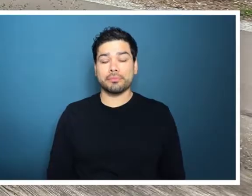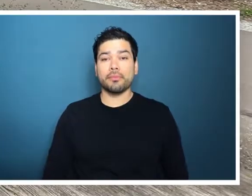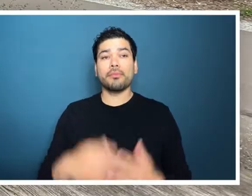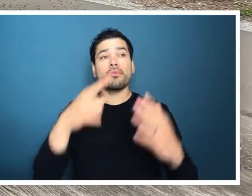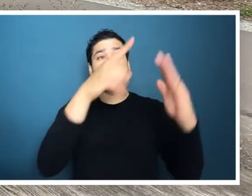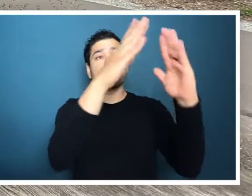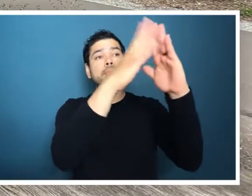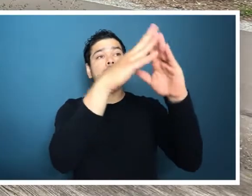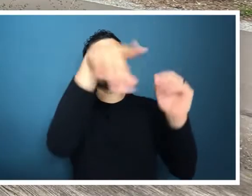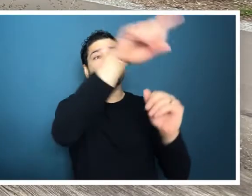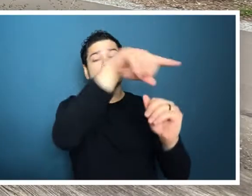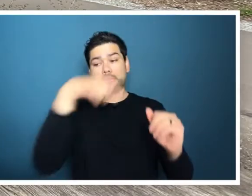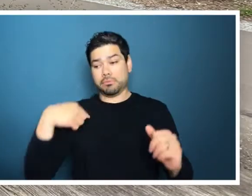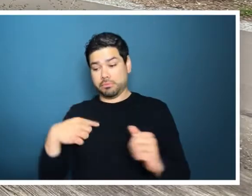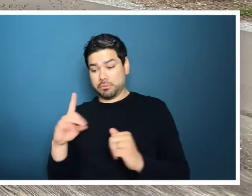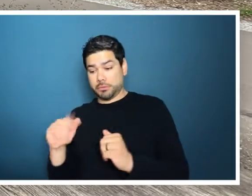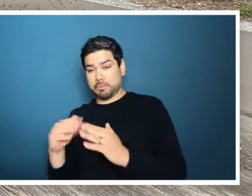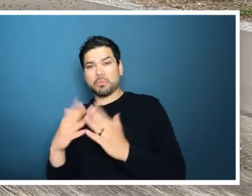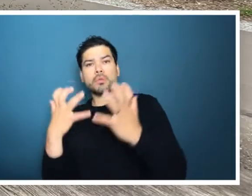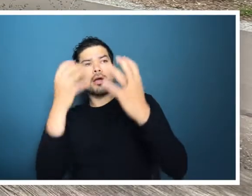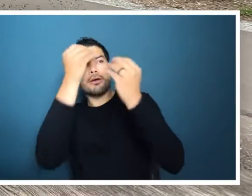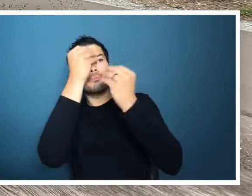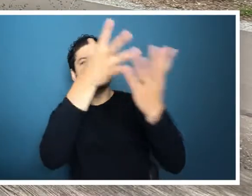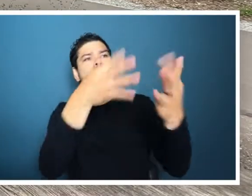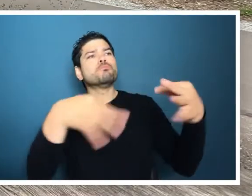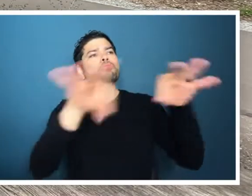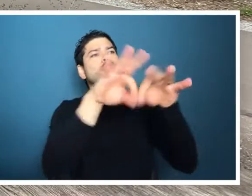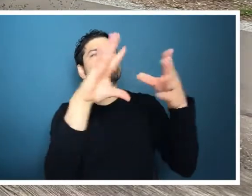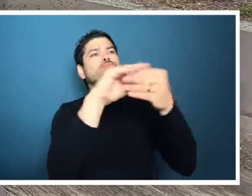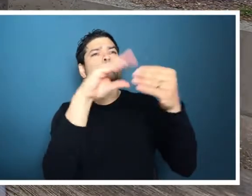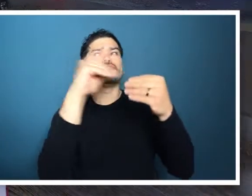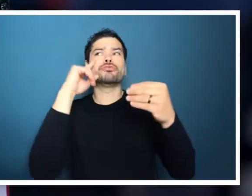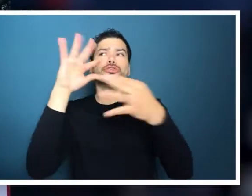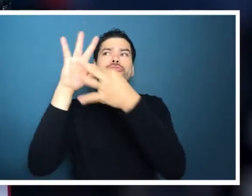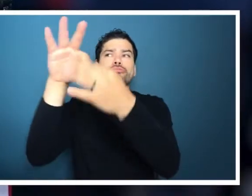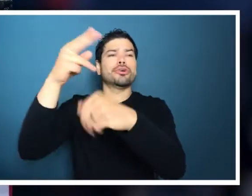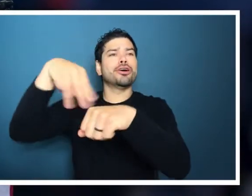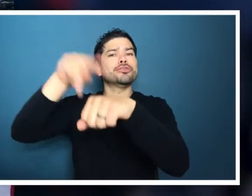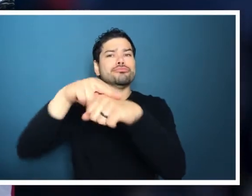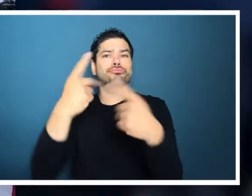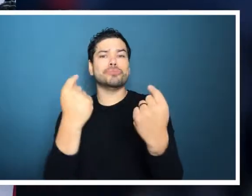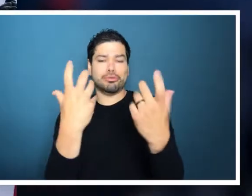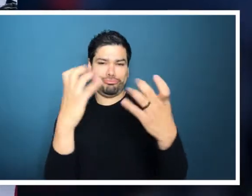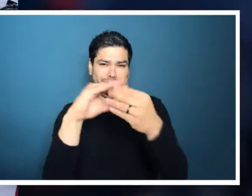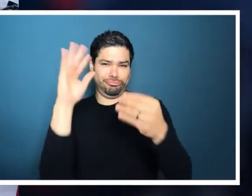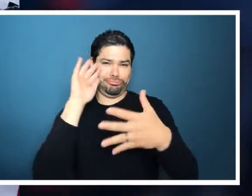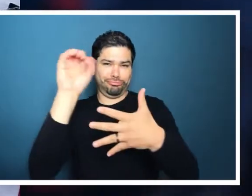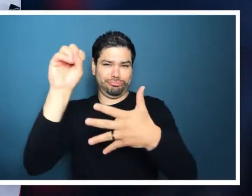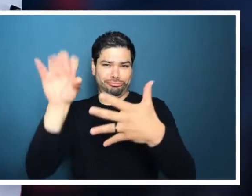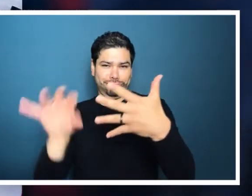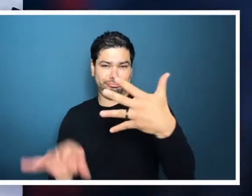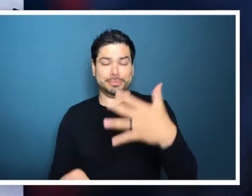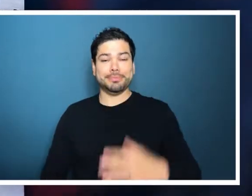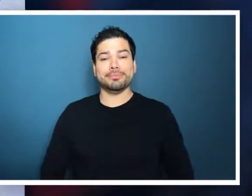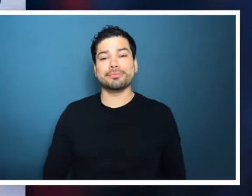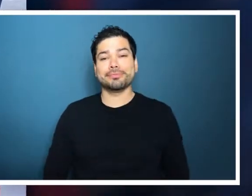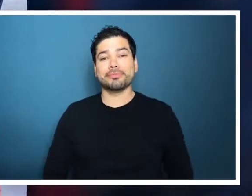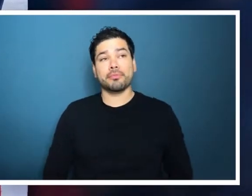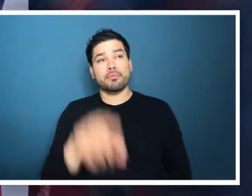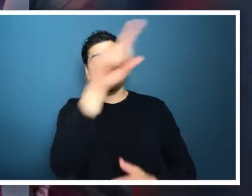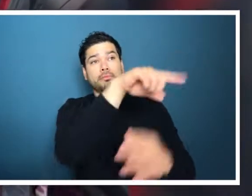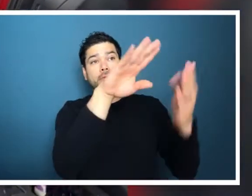What should people know about the disability community regarding nature? Photos of Cecilia, Jason, and Katie enjoying the outdoors.